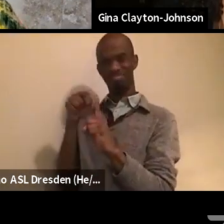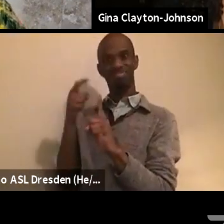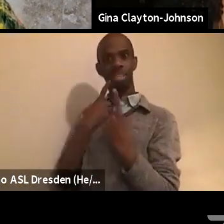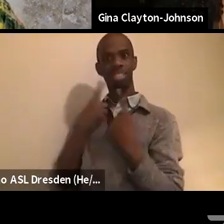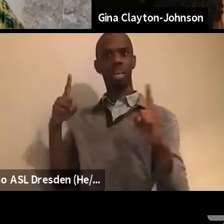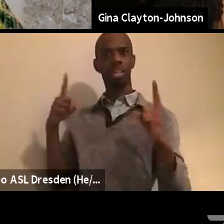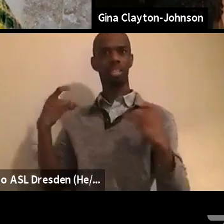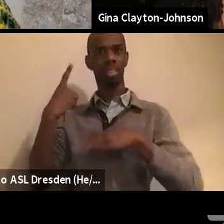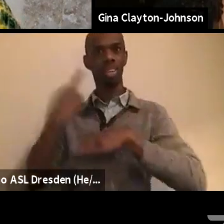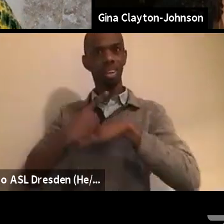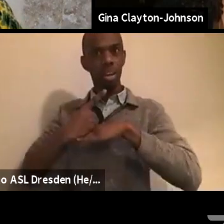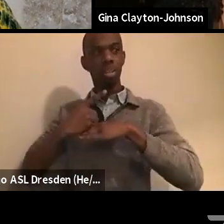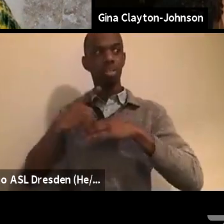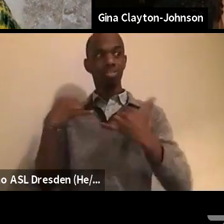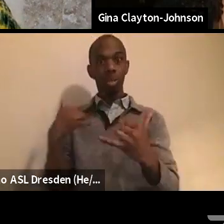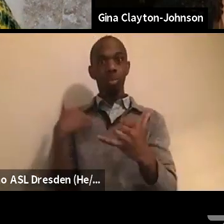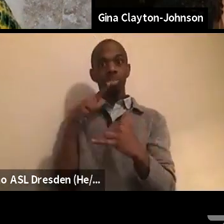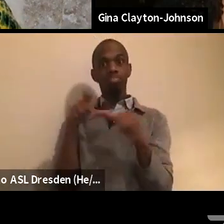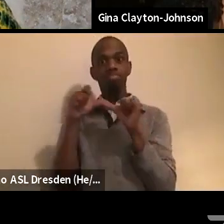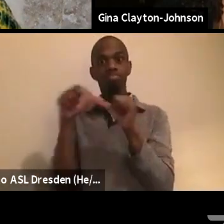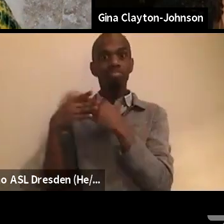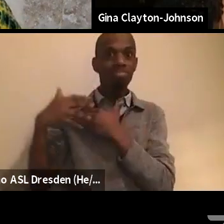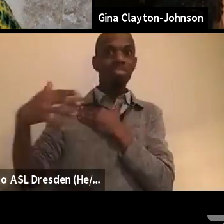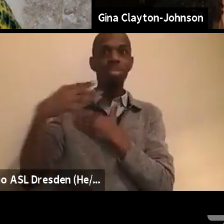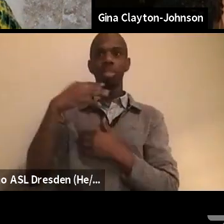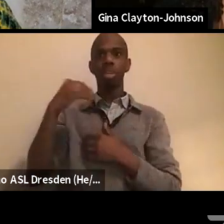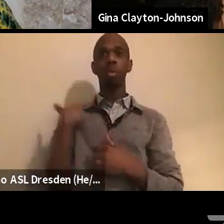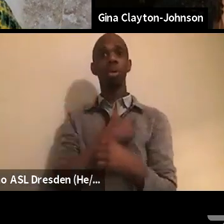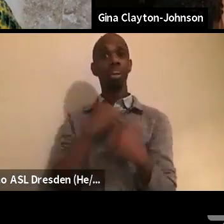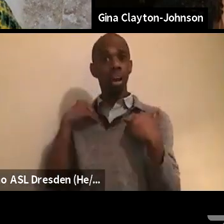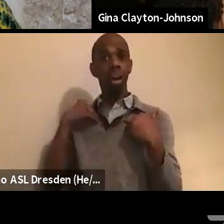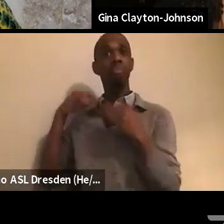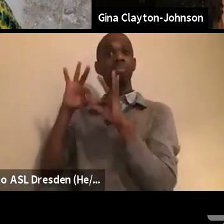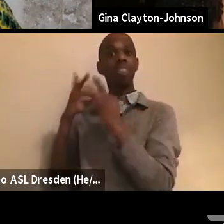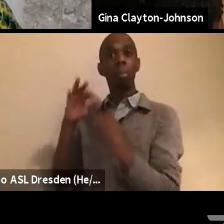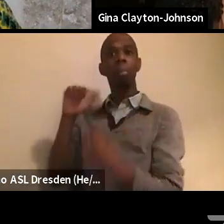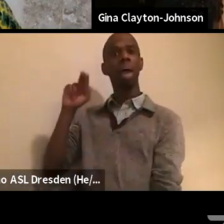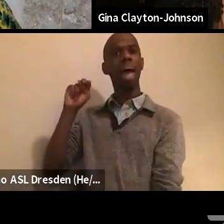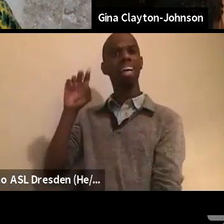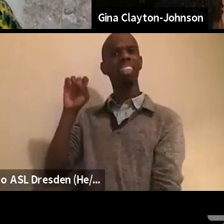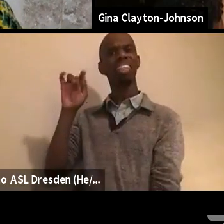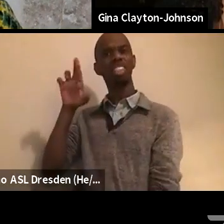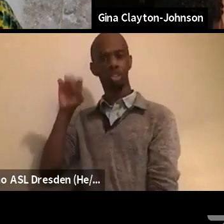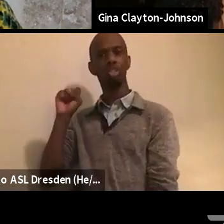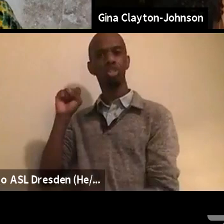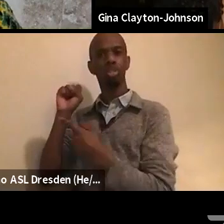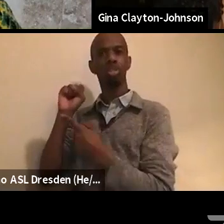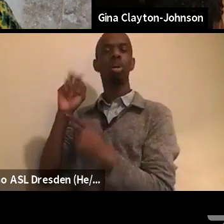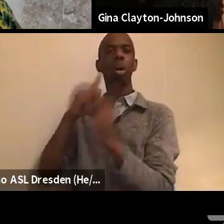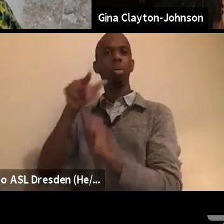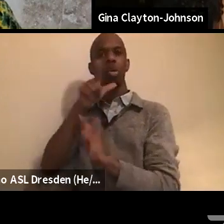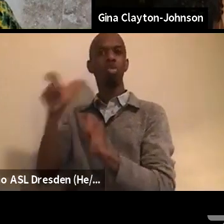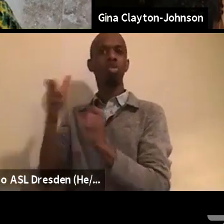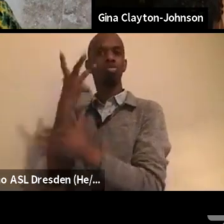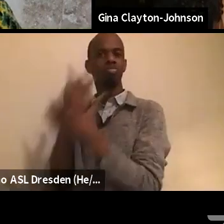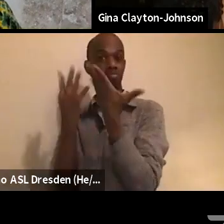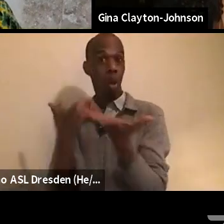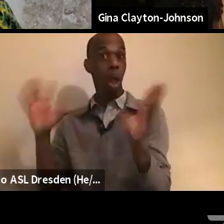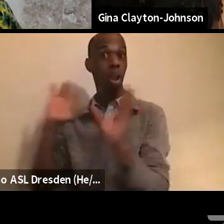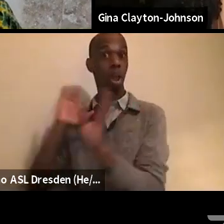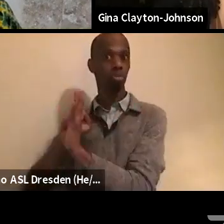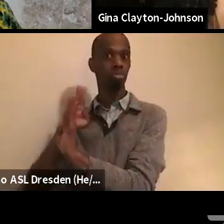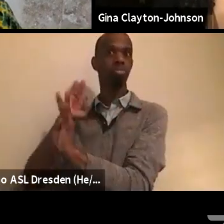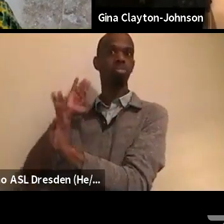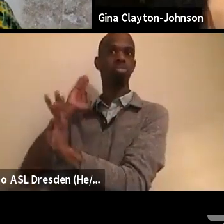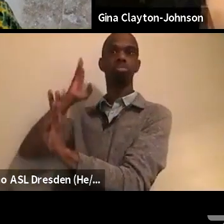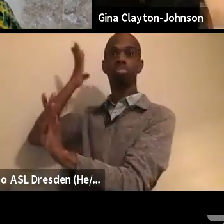Um, that there are ancestors who have fought hard and won, um, not just through protests, um, and not